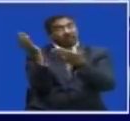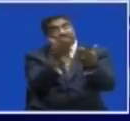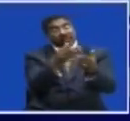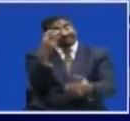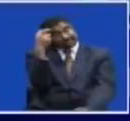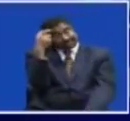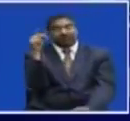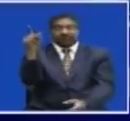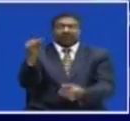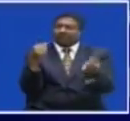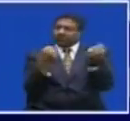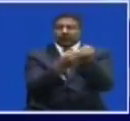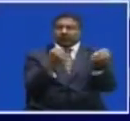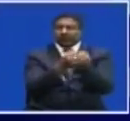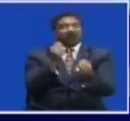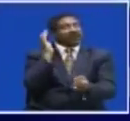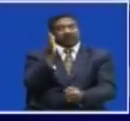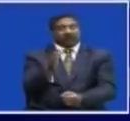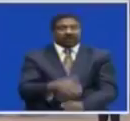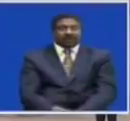in the country We have more in this report